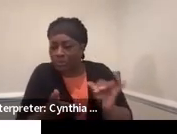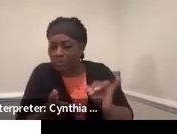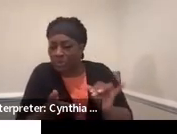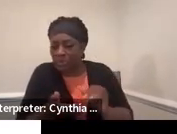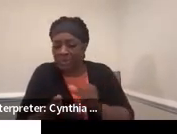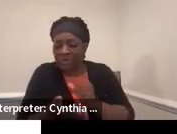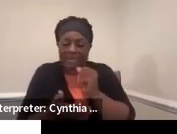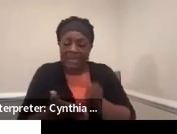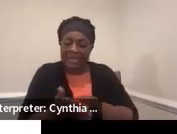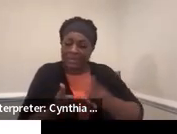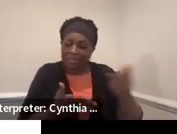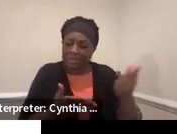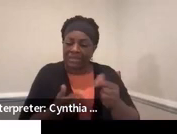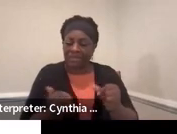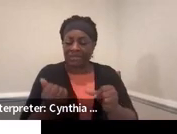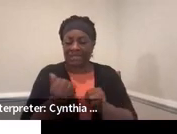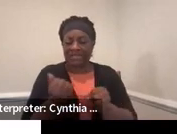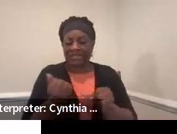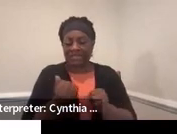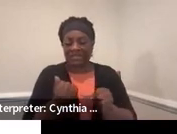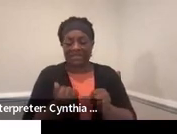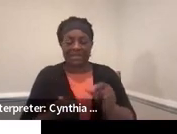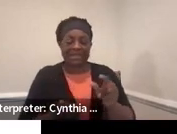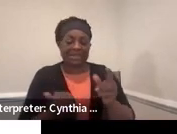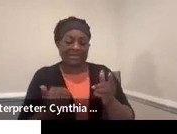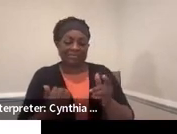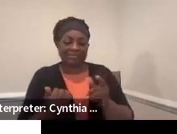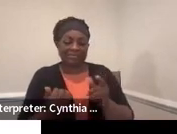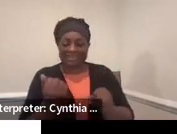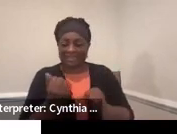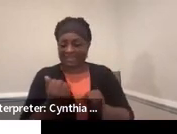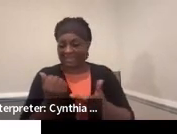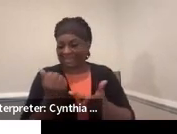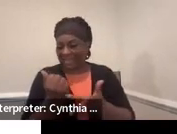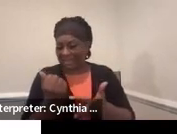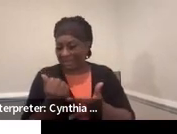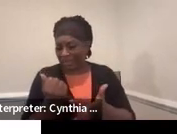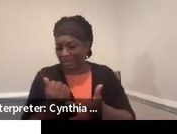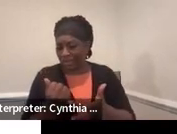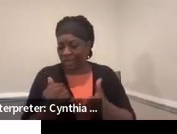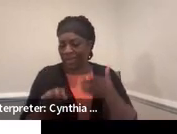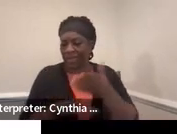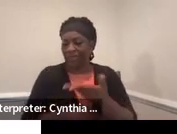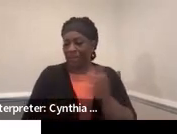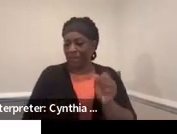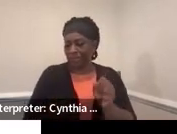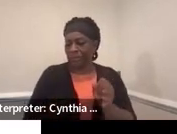-expensive assistive technology that can support your student post-secondary.